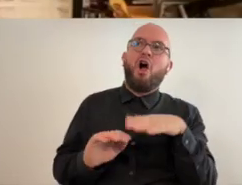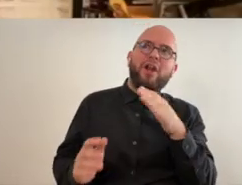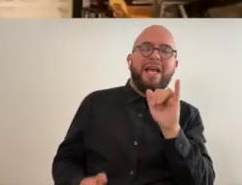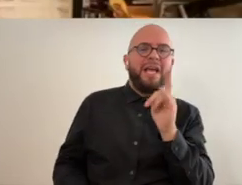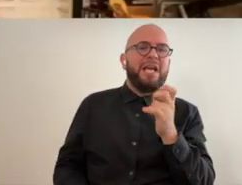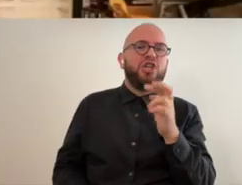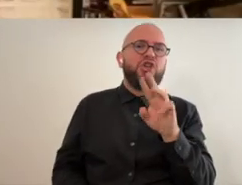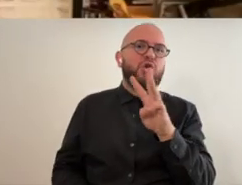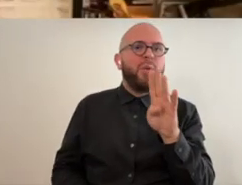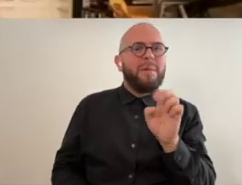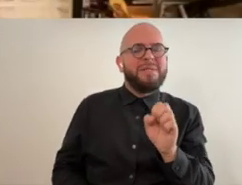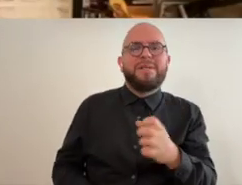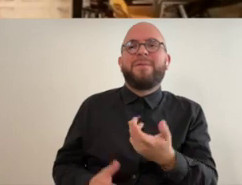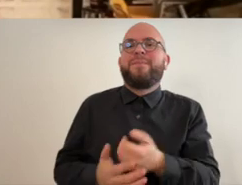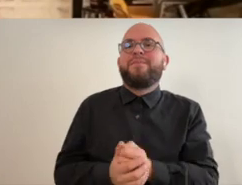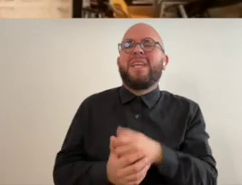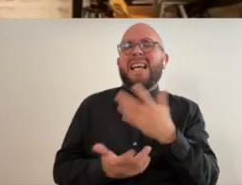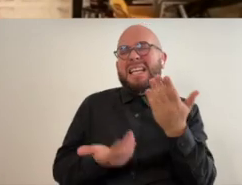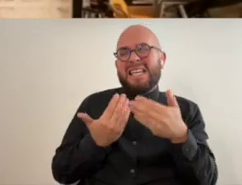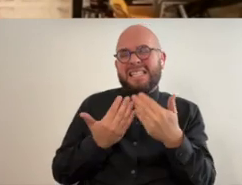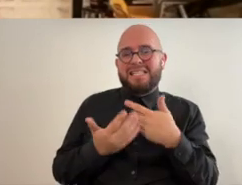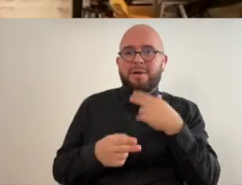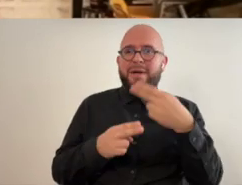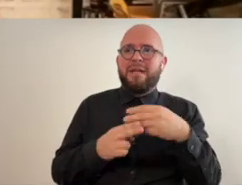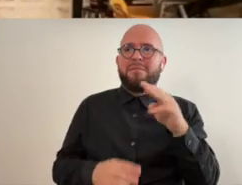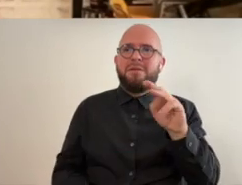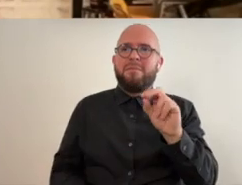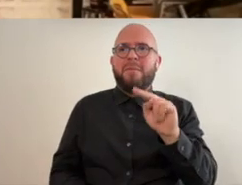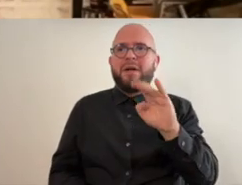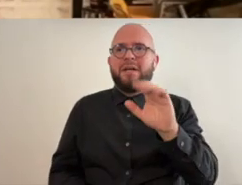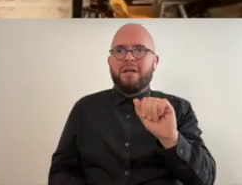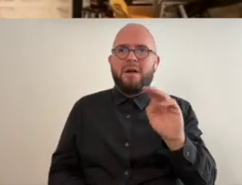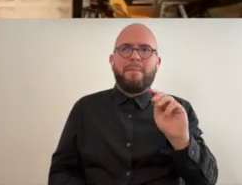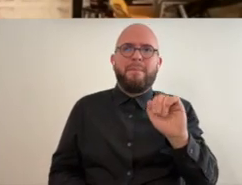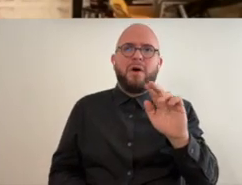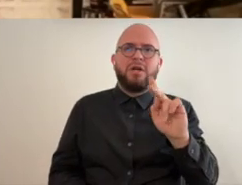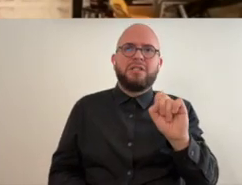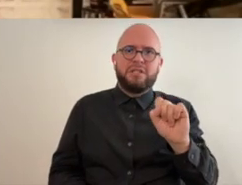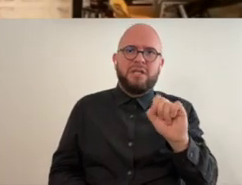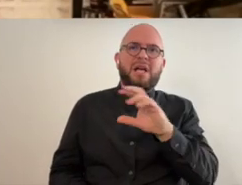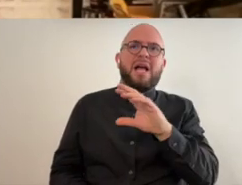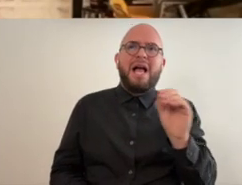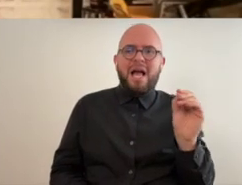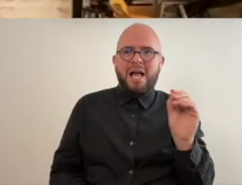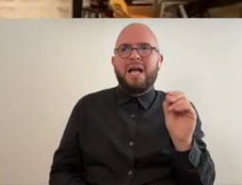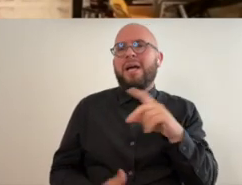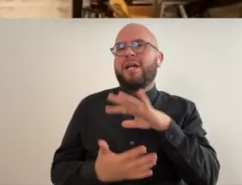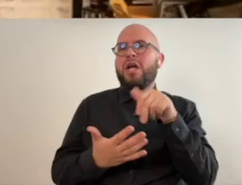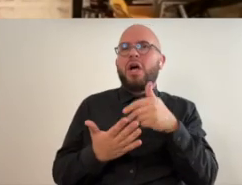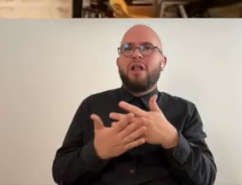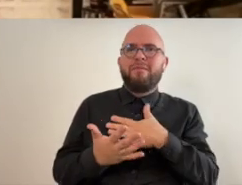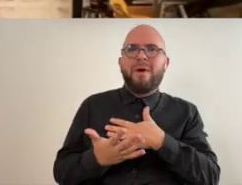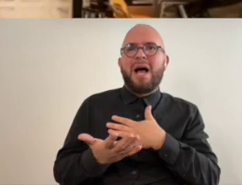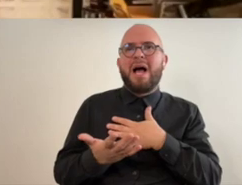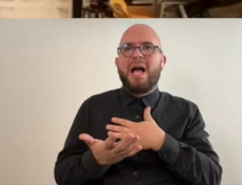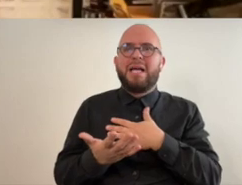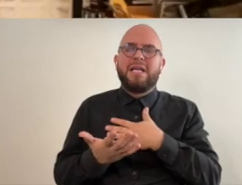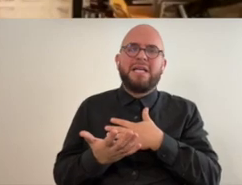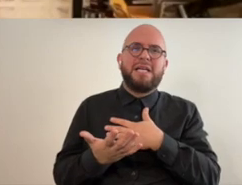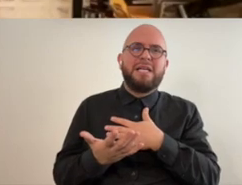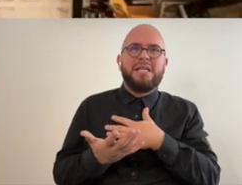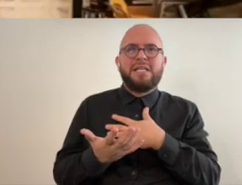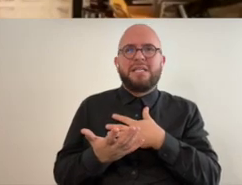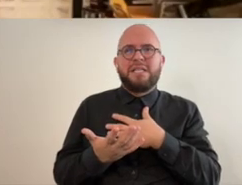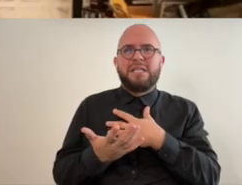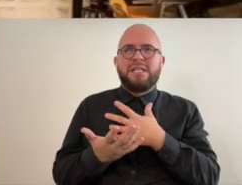um well it's pretty easy so my name is monica marks and all my social media and